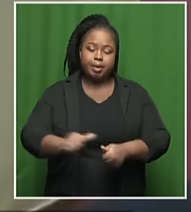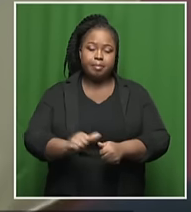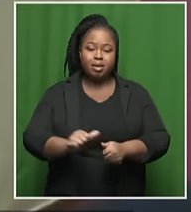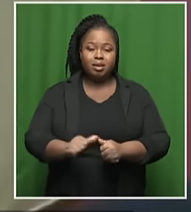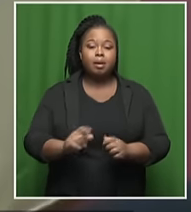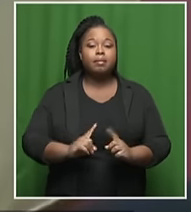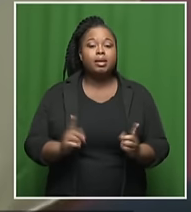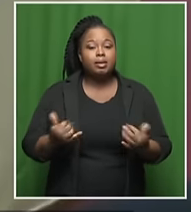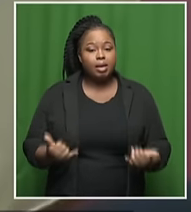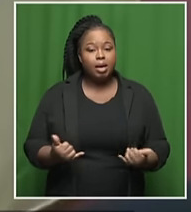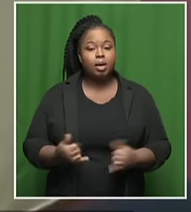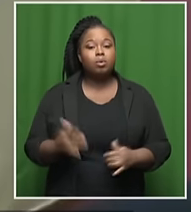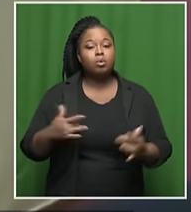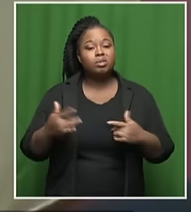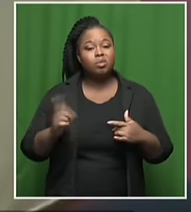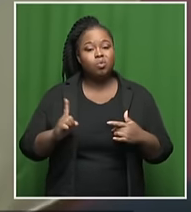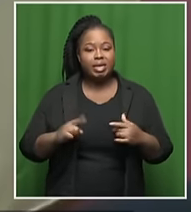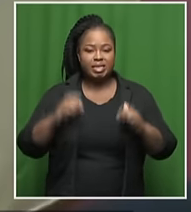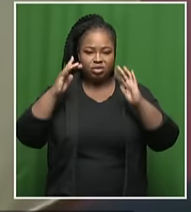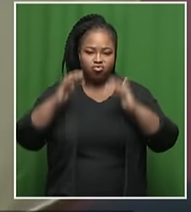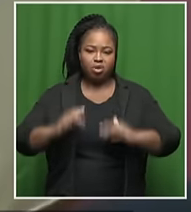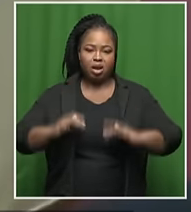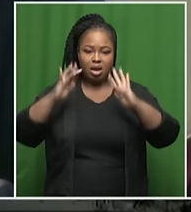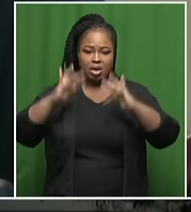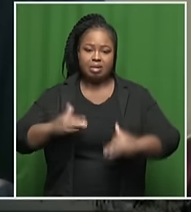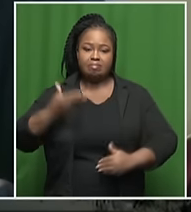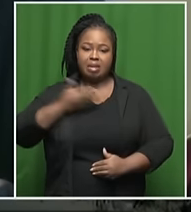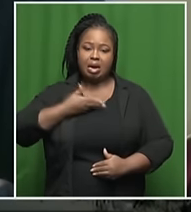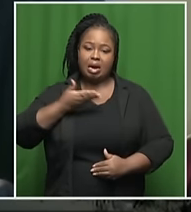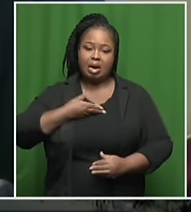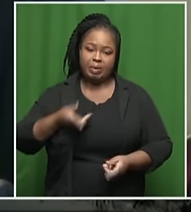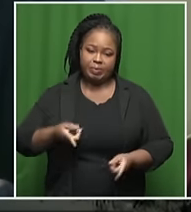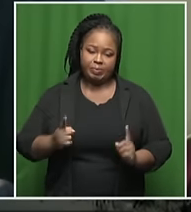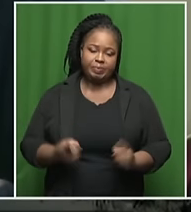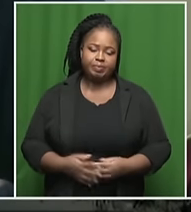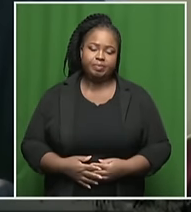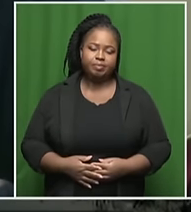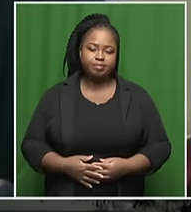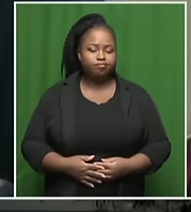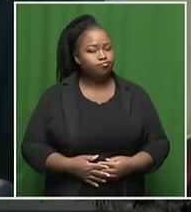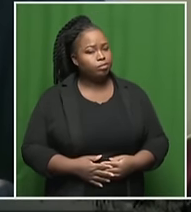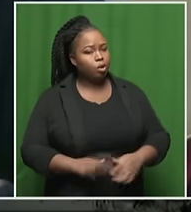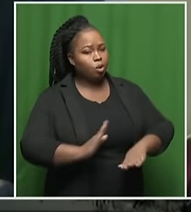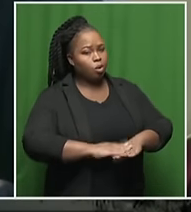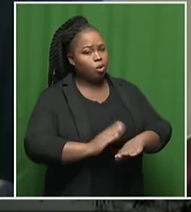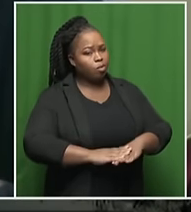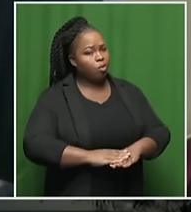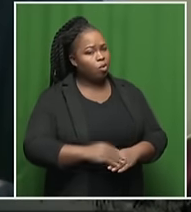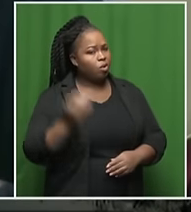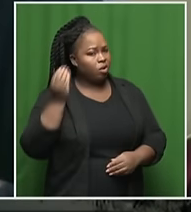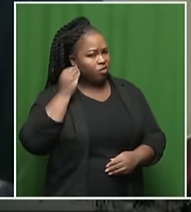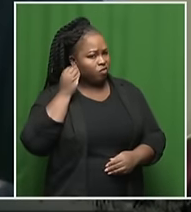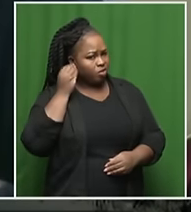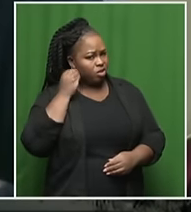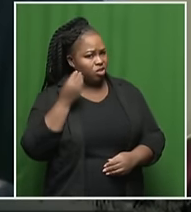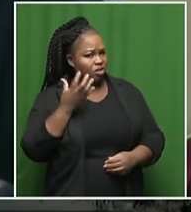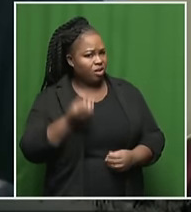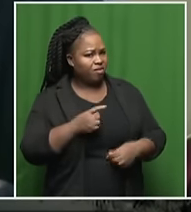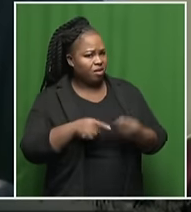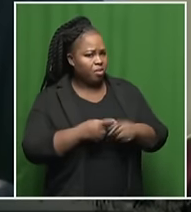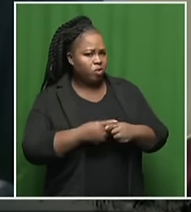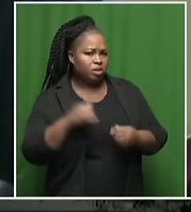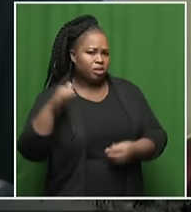now is the heavy down course. And I'm not sure if you have any information regarding flight